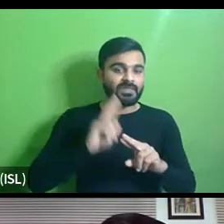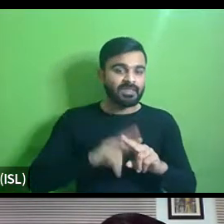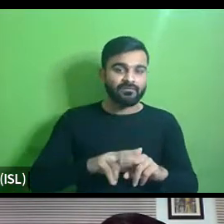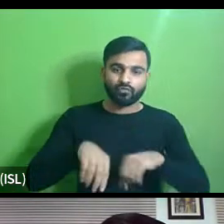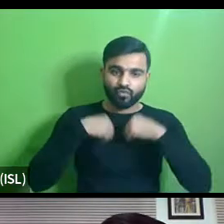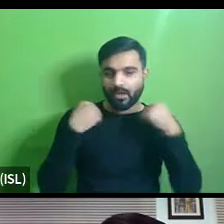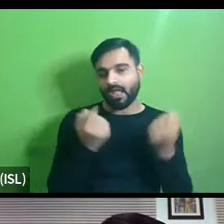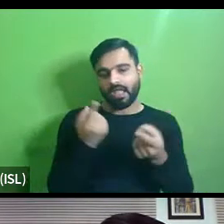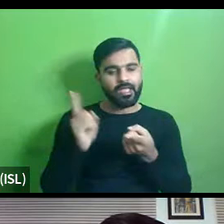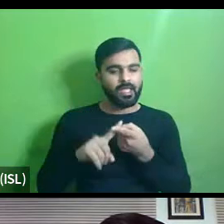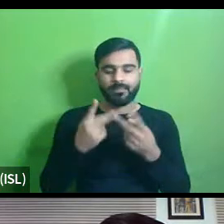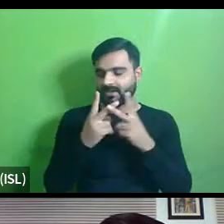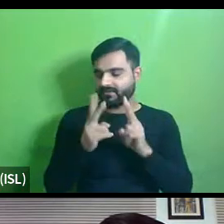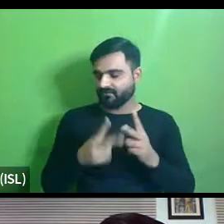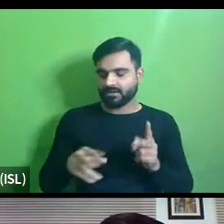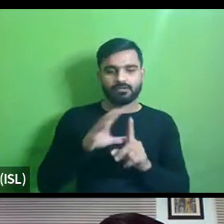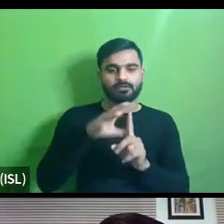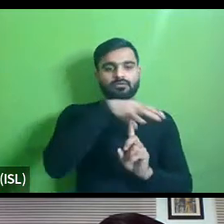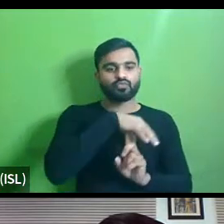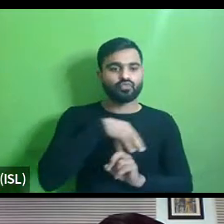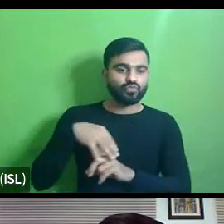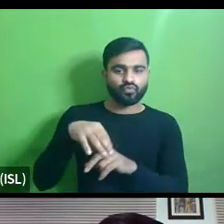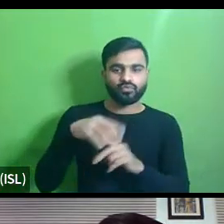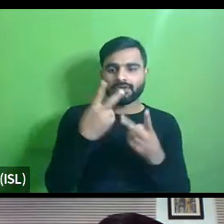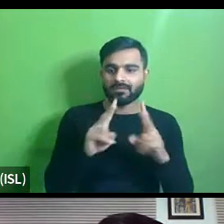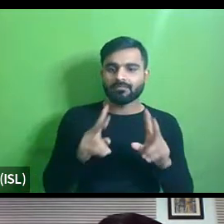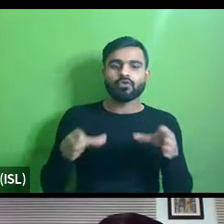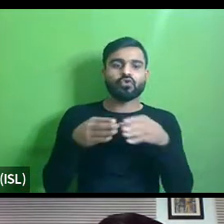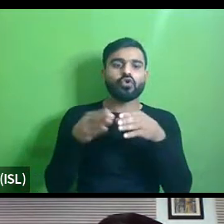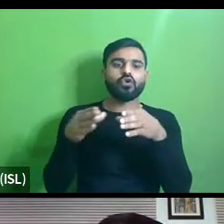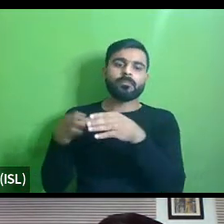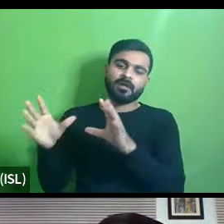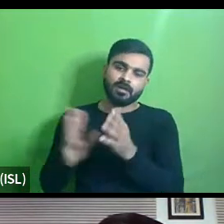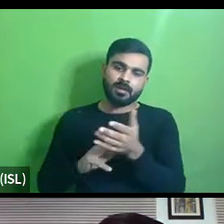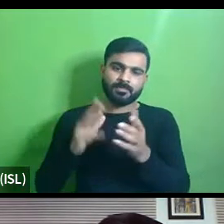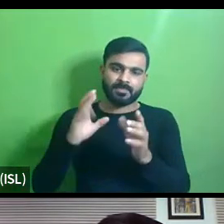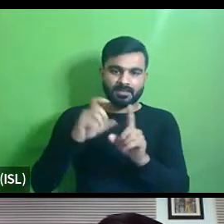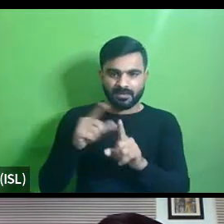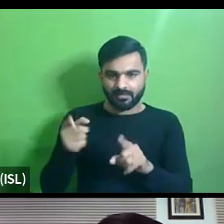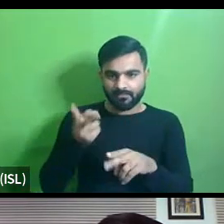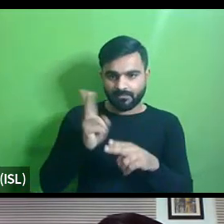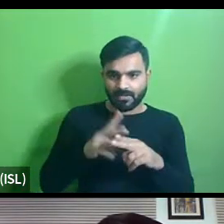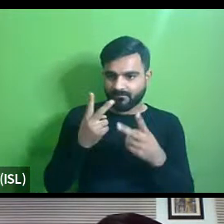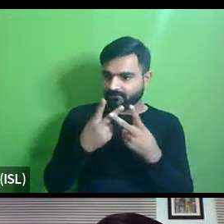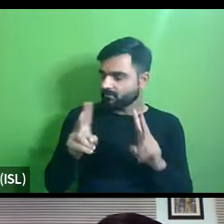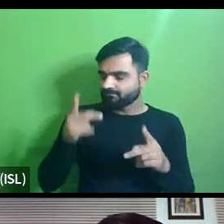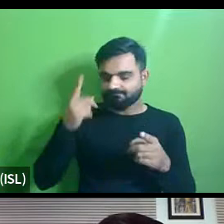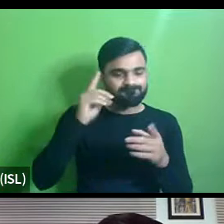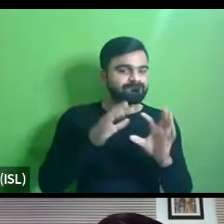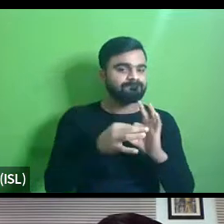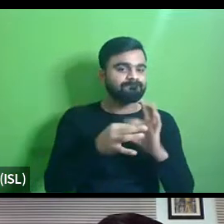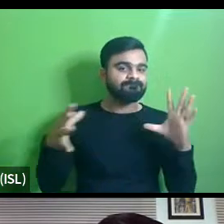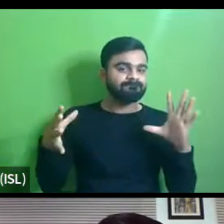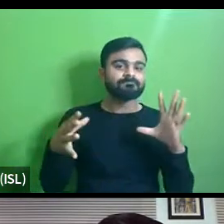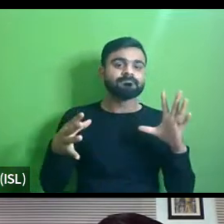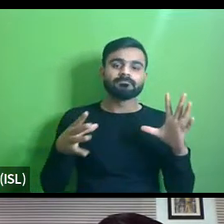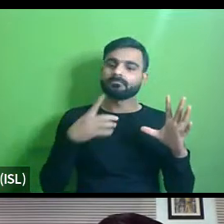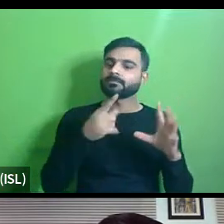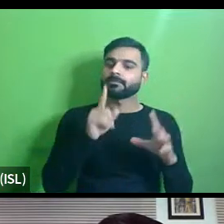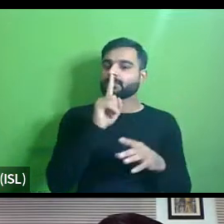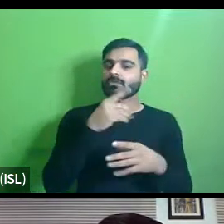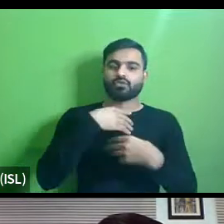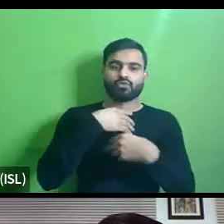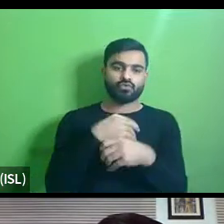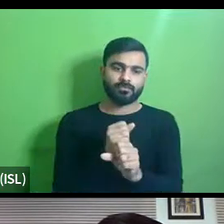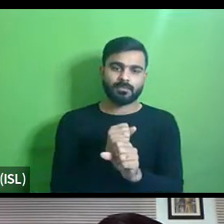happening by different departments within different municipalities but they are completely disconnected so while one is making